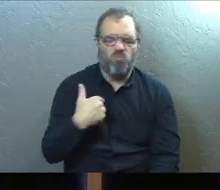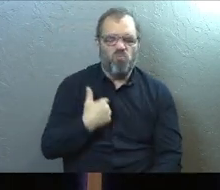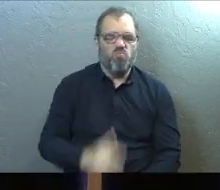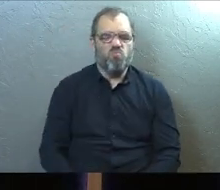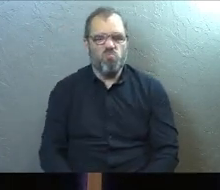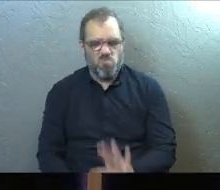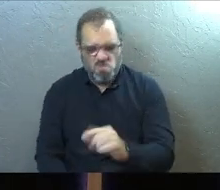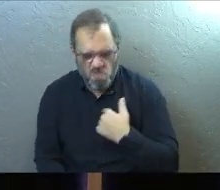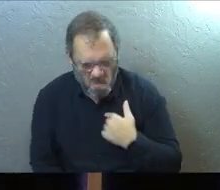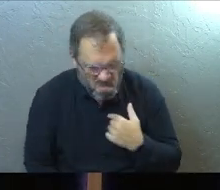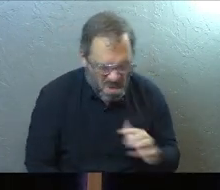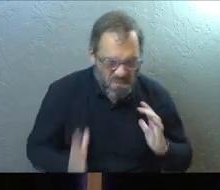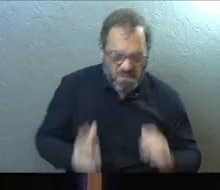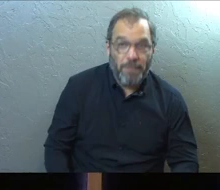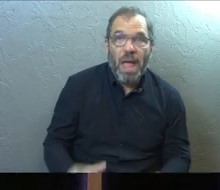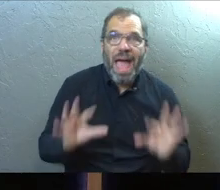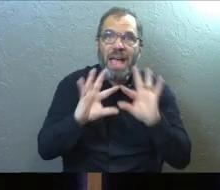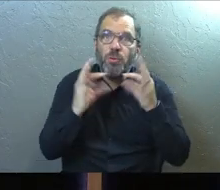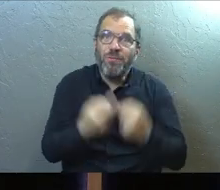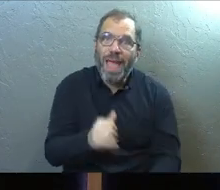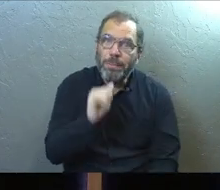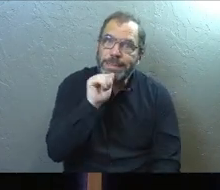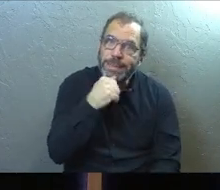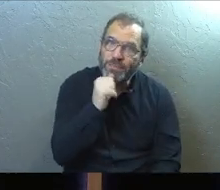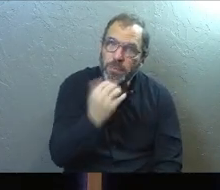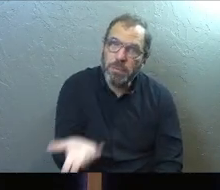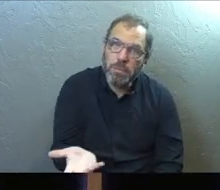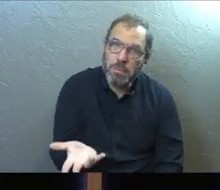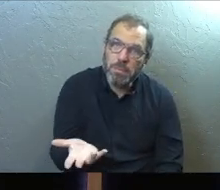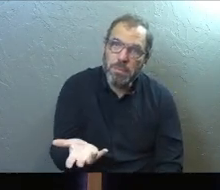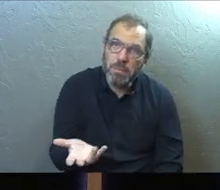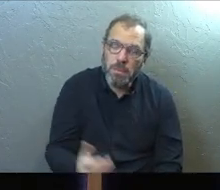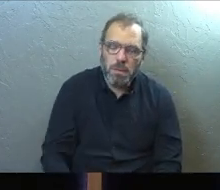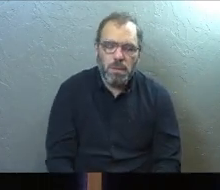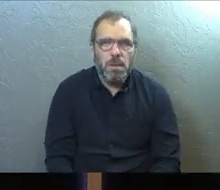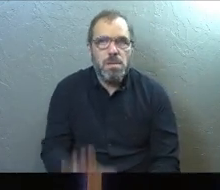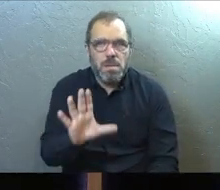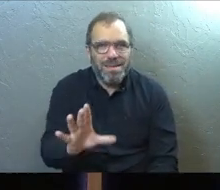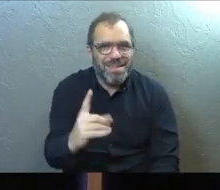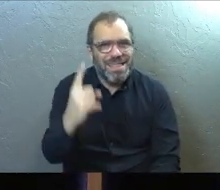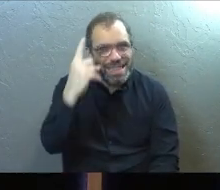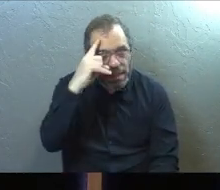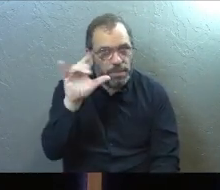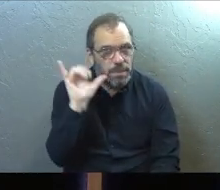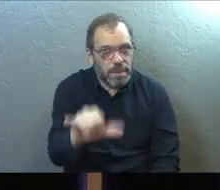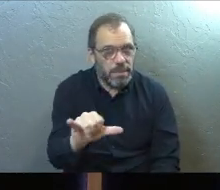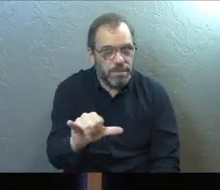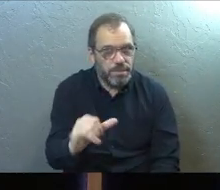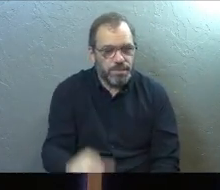to take. And your family is suffering for that. Please consider that.